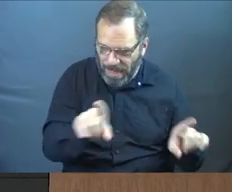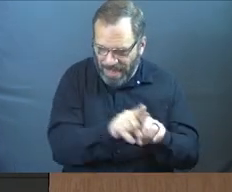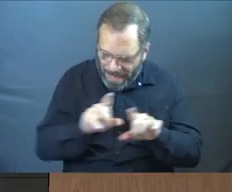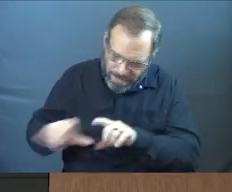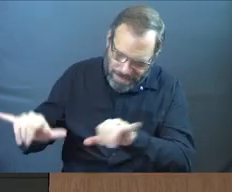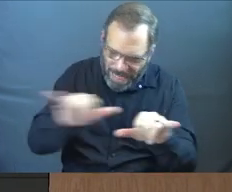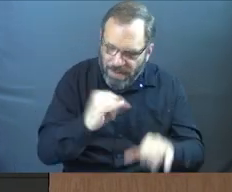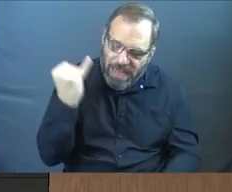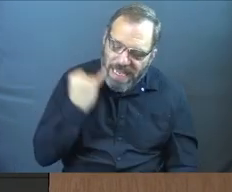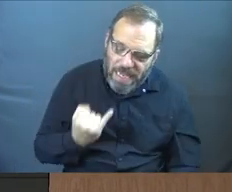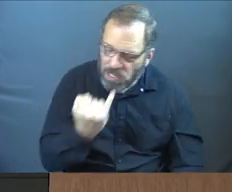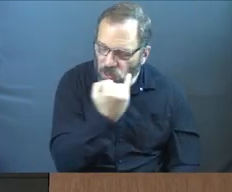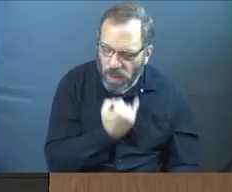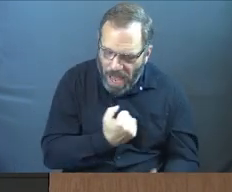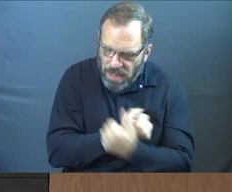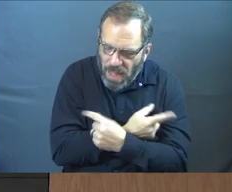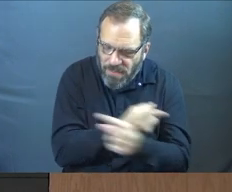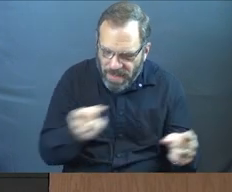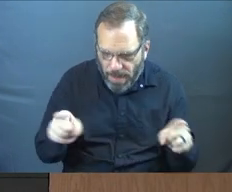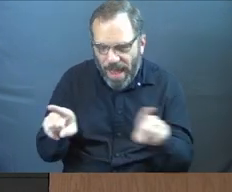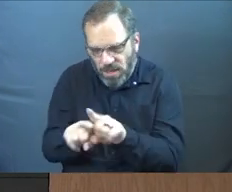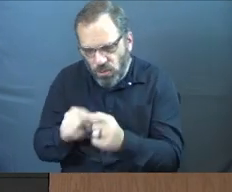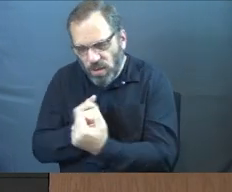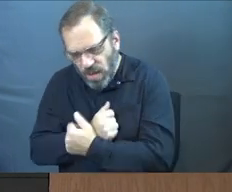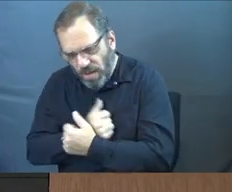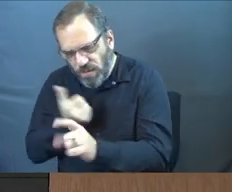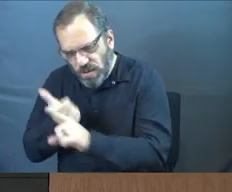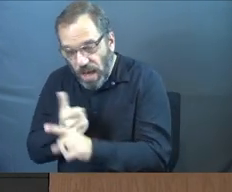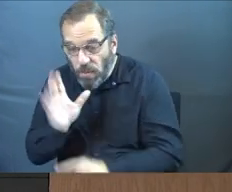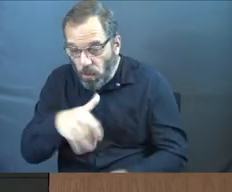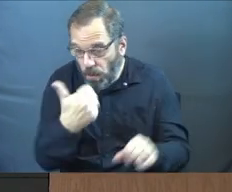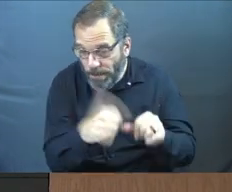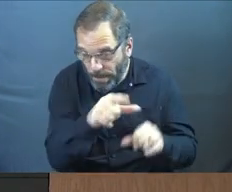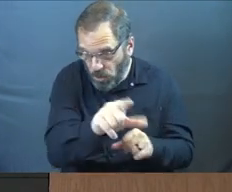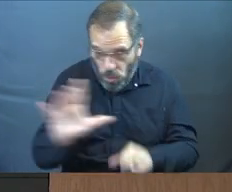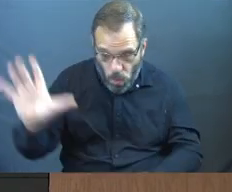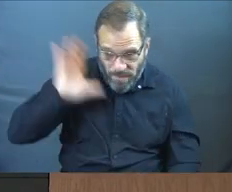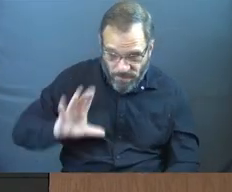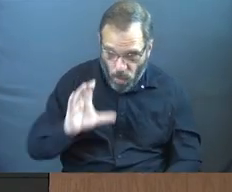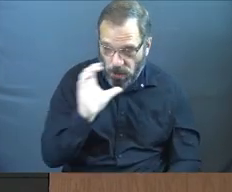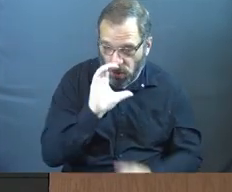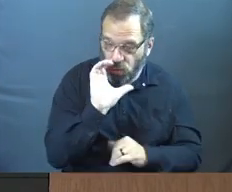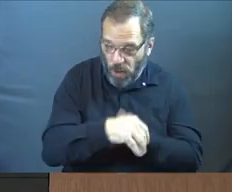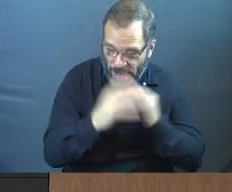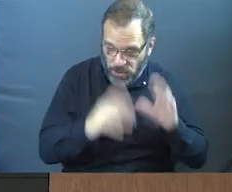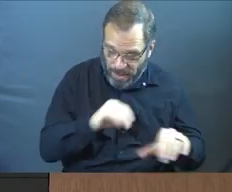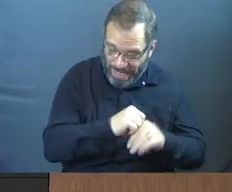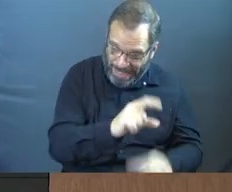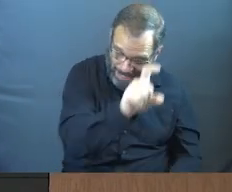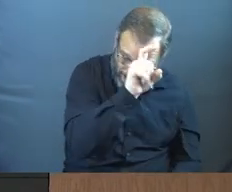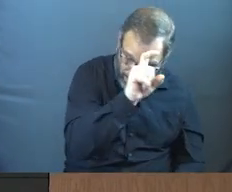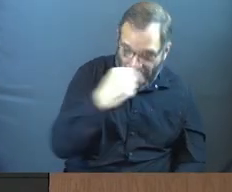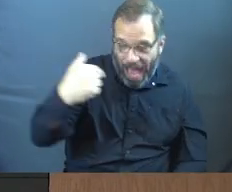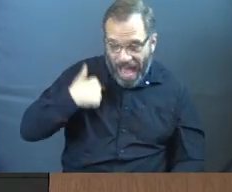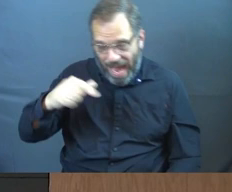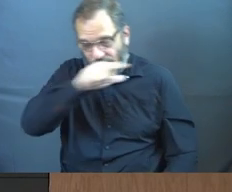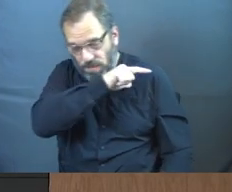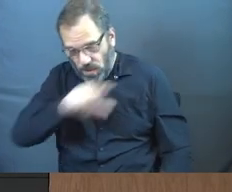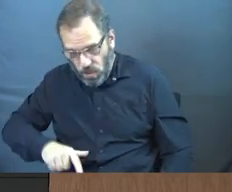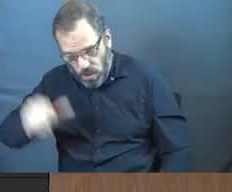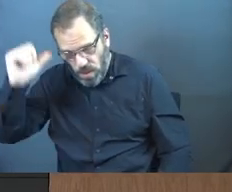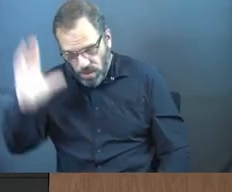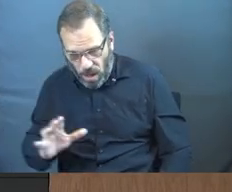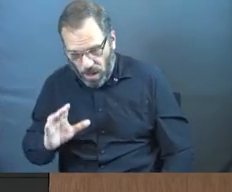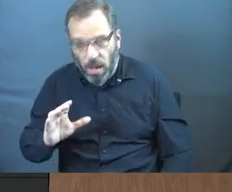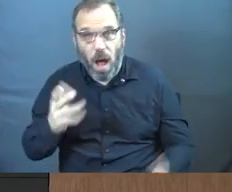native-born Israelites and love them as you love yourself. Remember that you were once foreigners living in the land of Egypt. I am the Lord, your God.